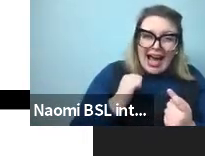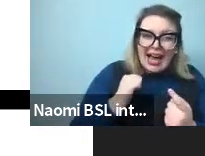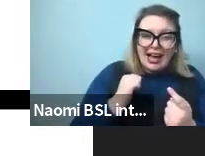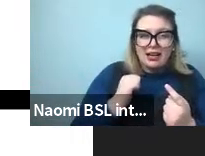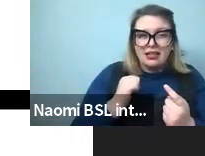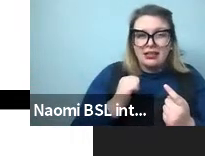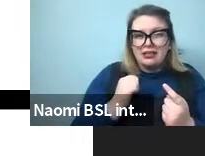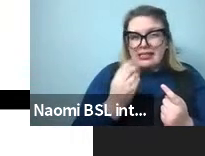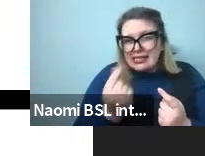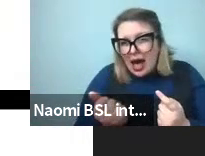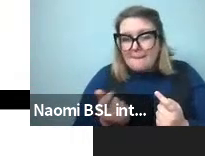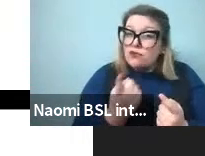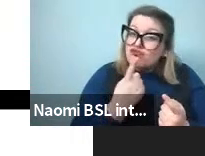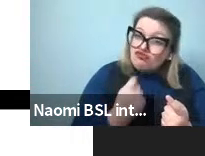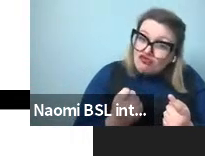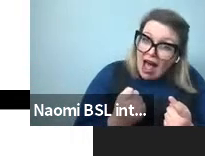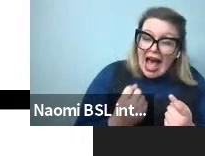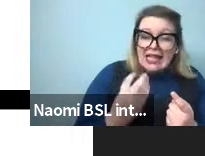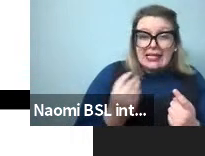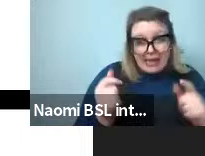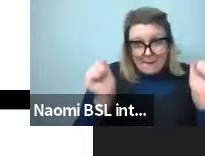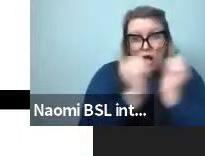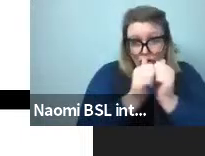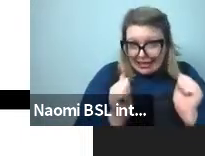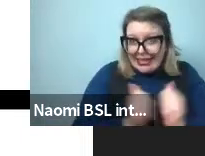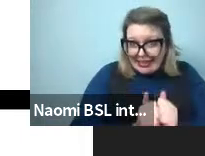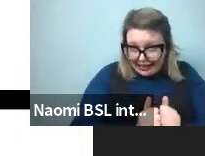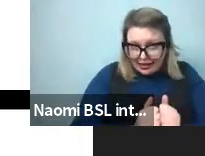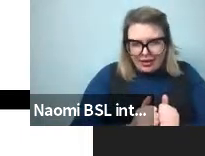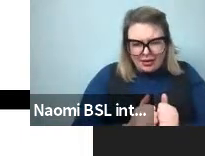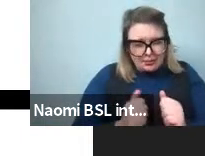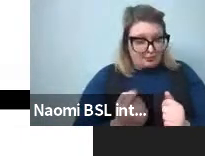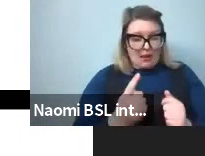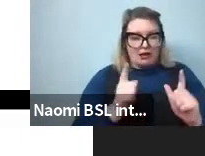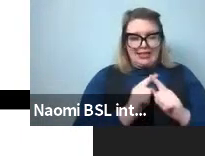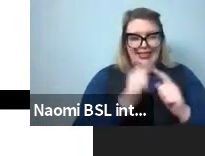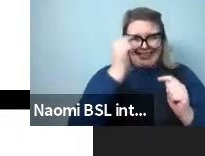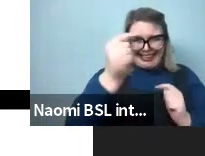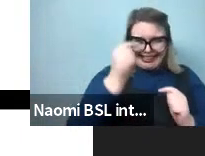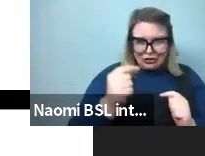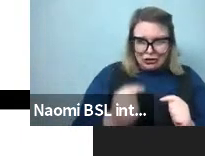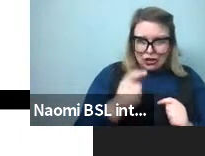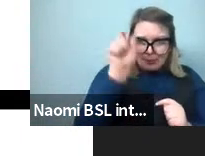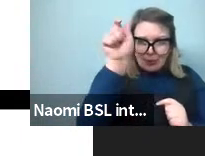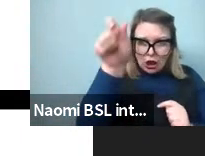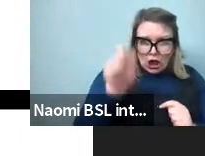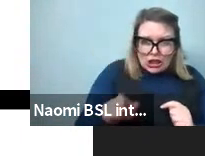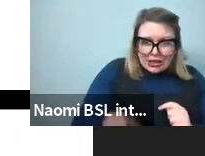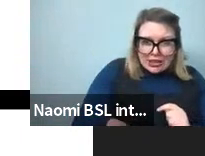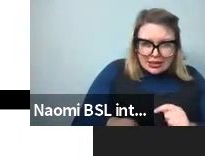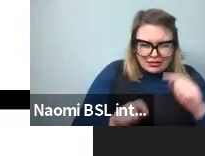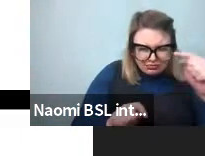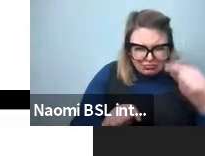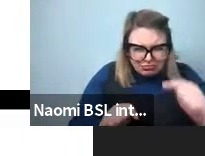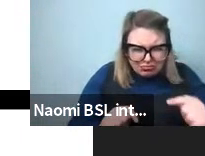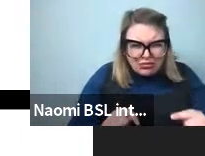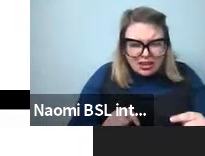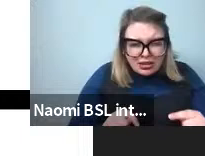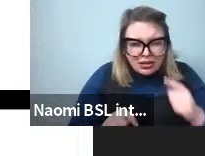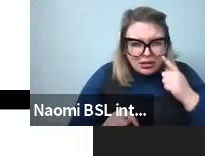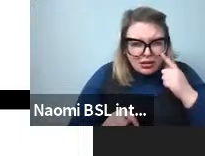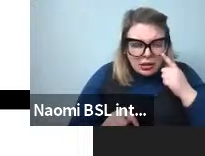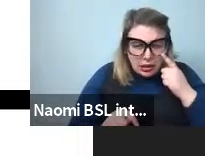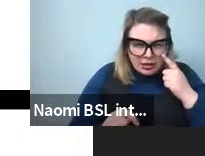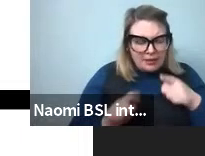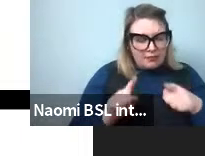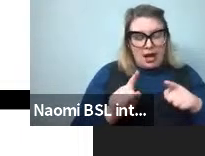reds, blacks, and whites people are highly agree. And then within a participant there, they, they know what they're doing and they're consistent for a participant, there's a